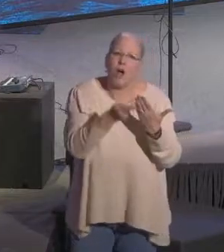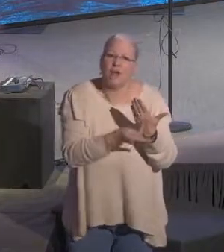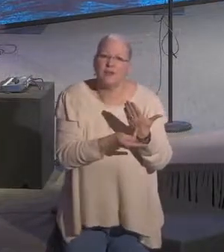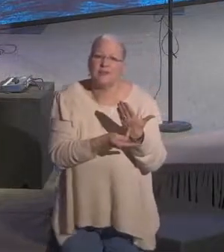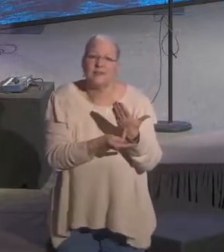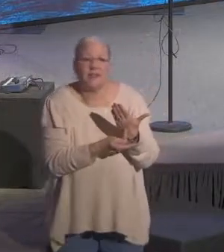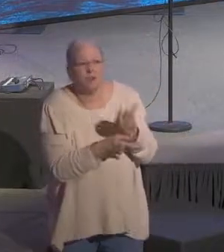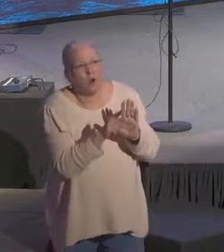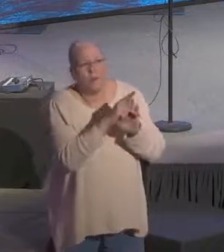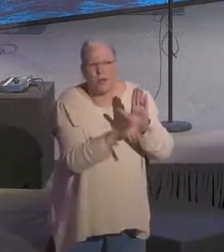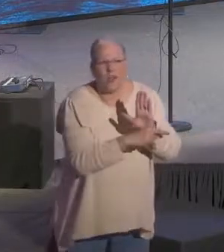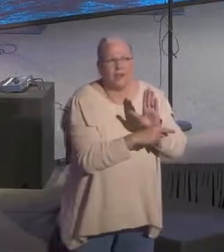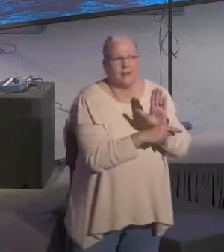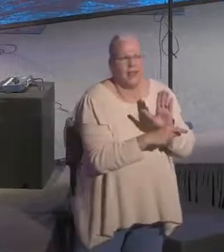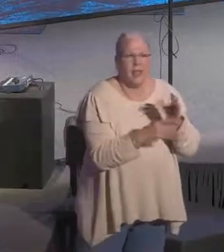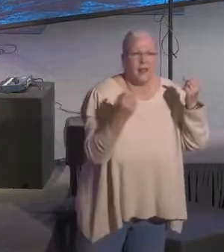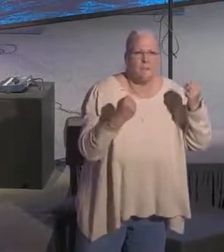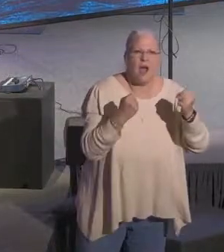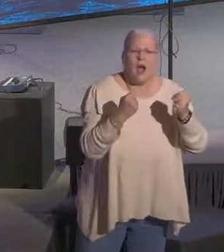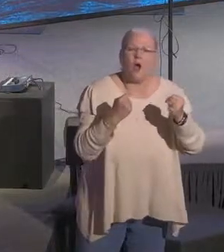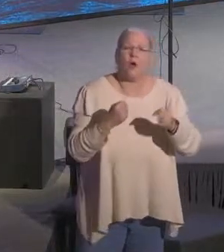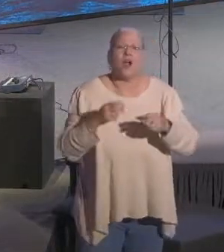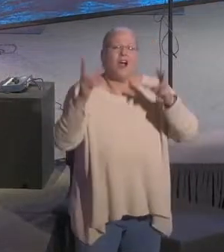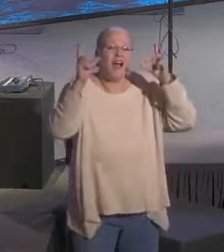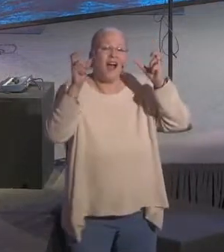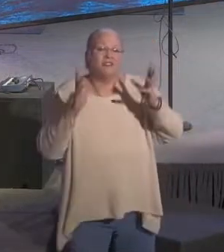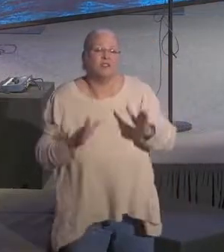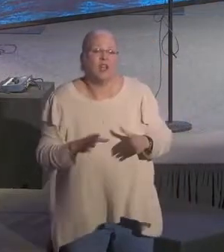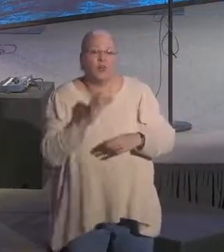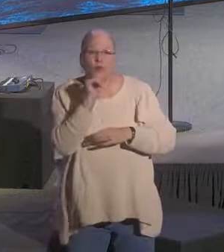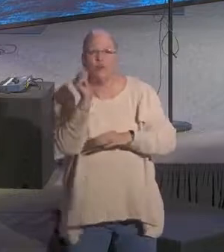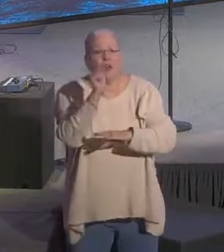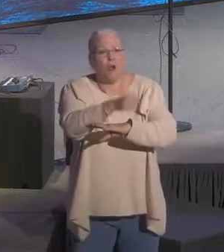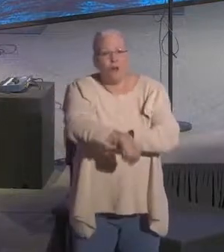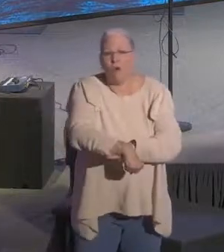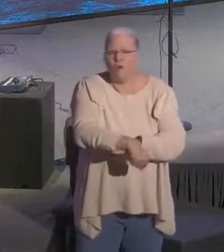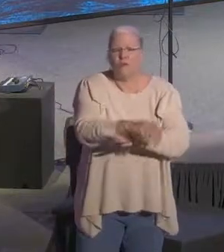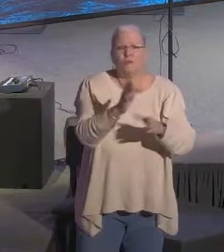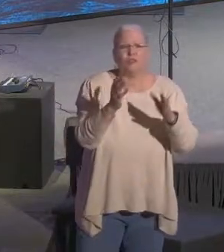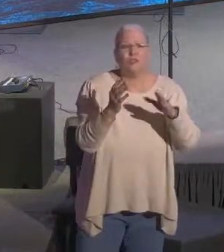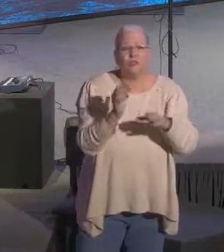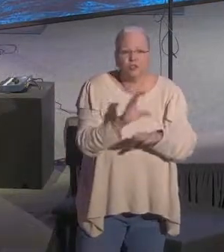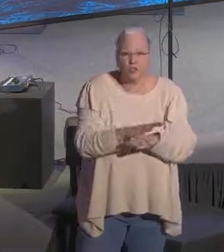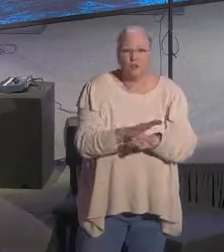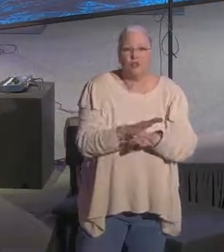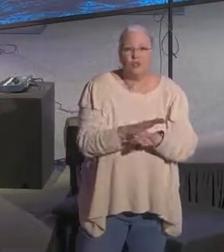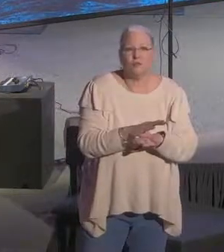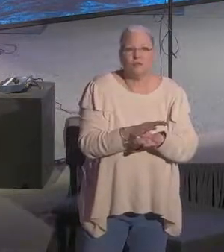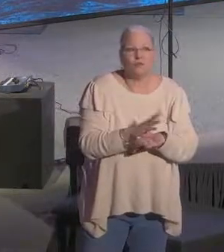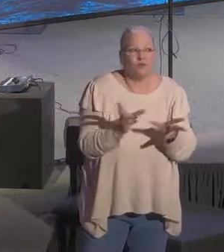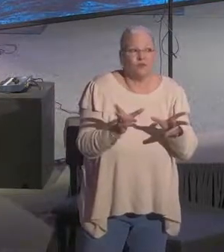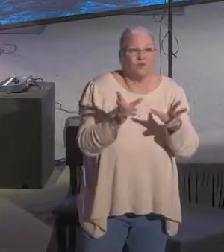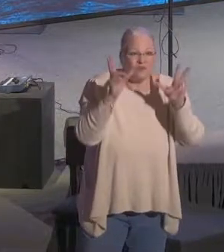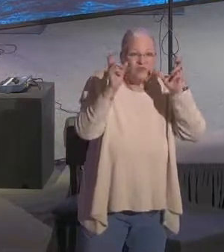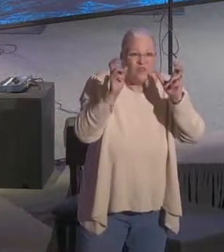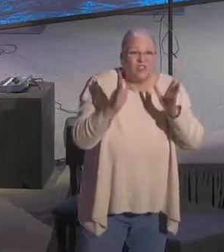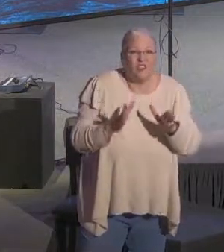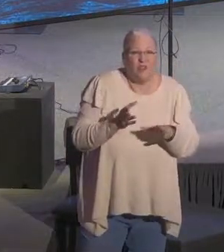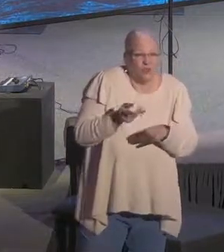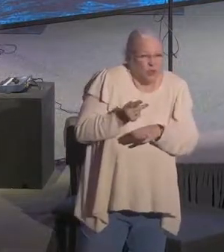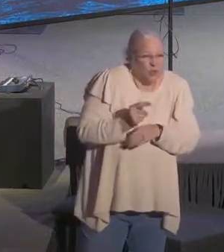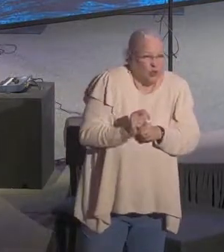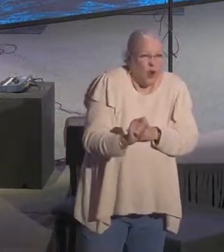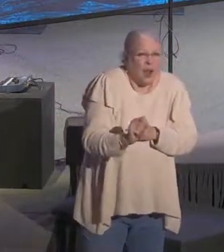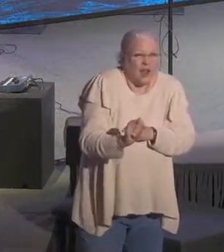himself will not overcome the church, though he tried. The church is unstoppable.